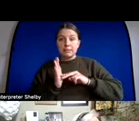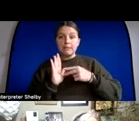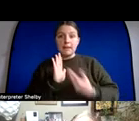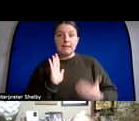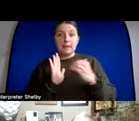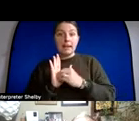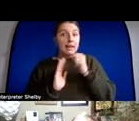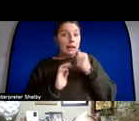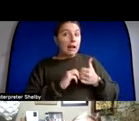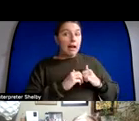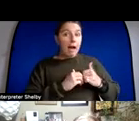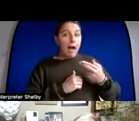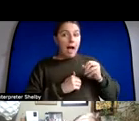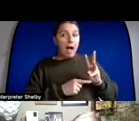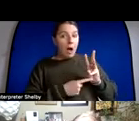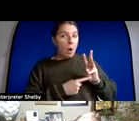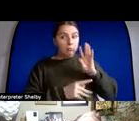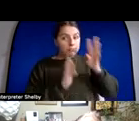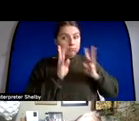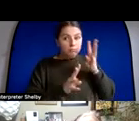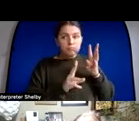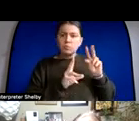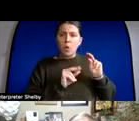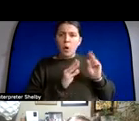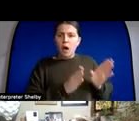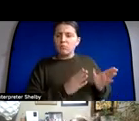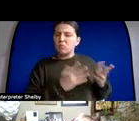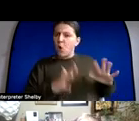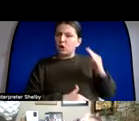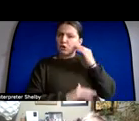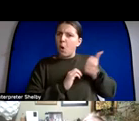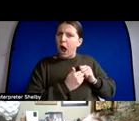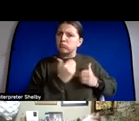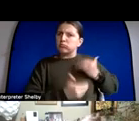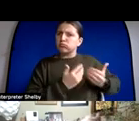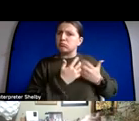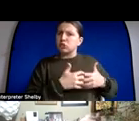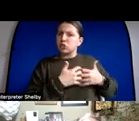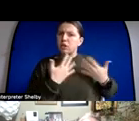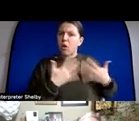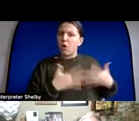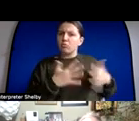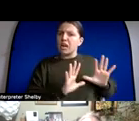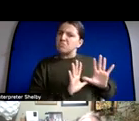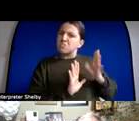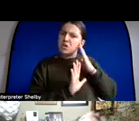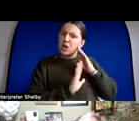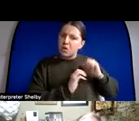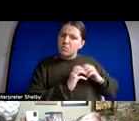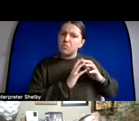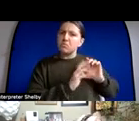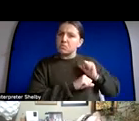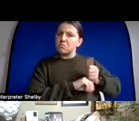how to innovate we're you know we've got machines that will do that for us now it's a question